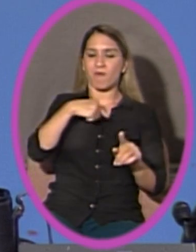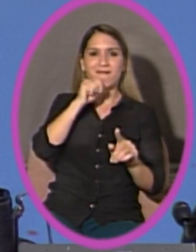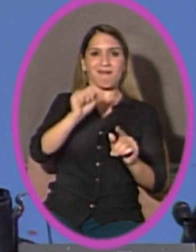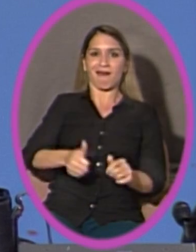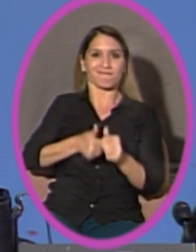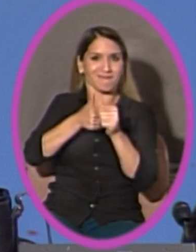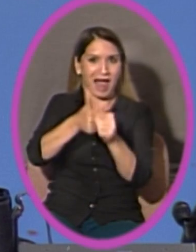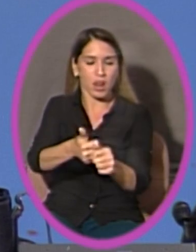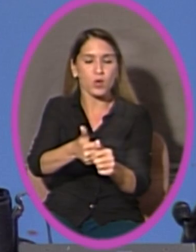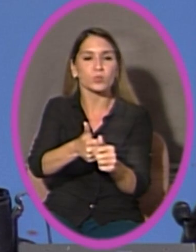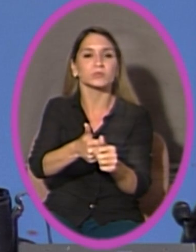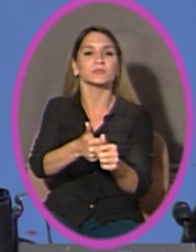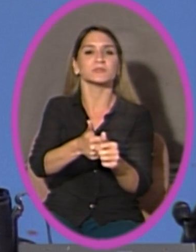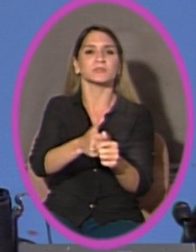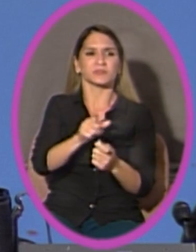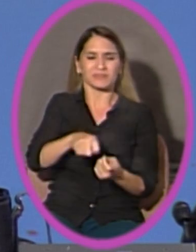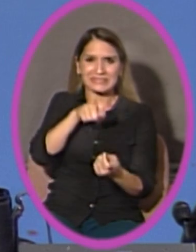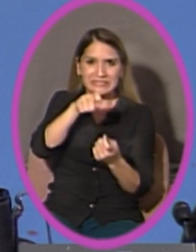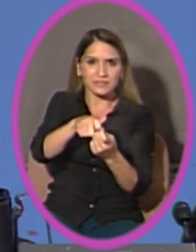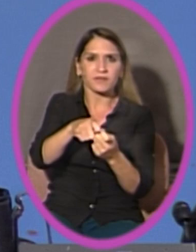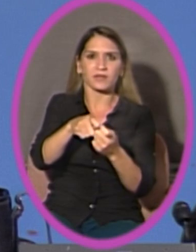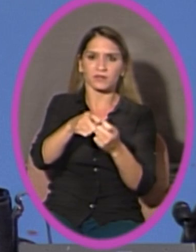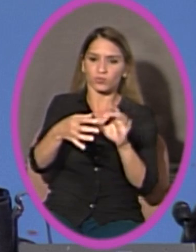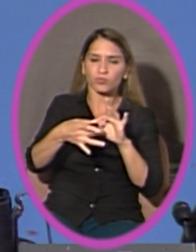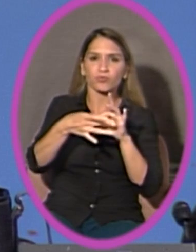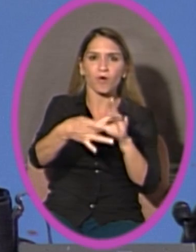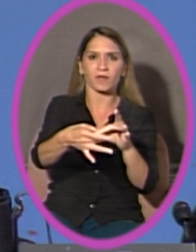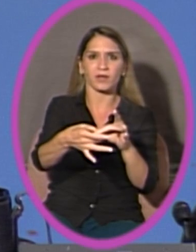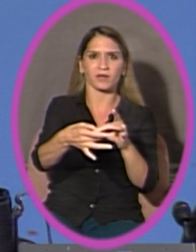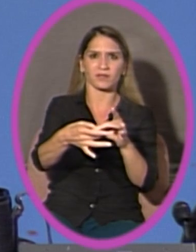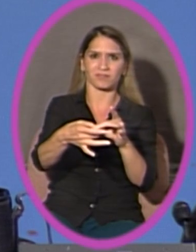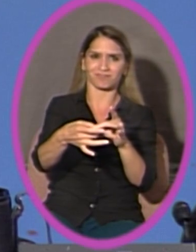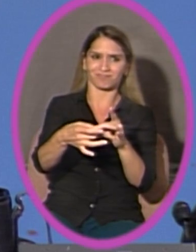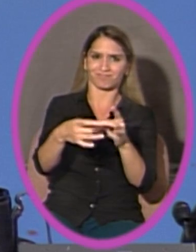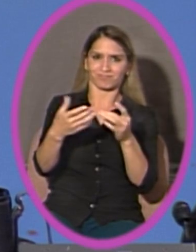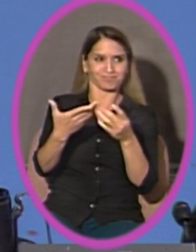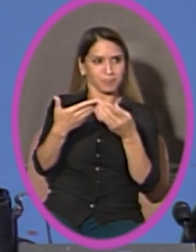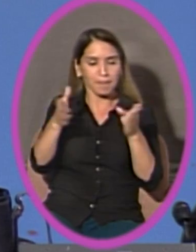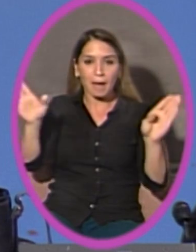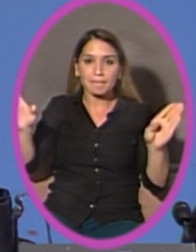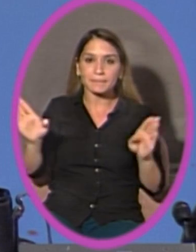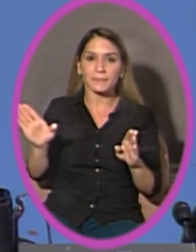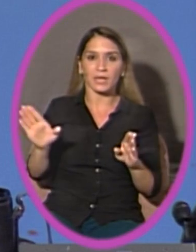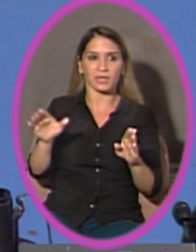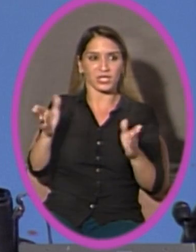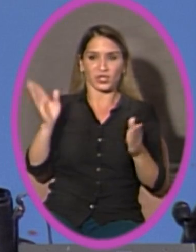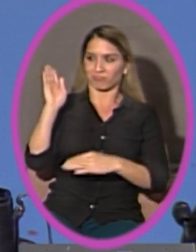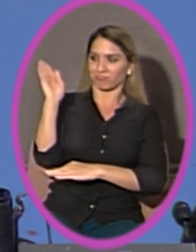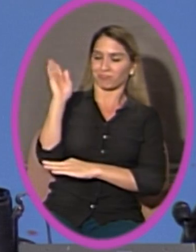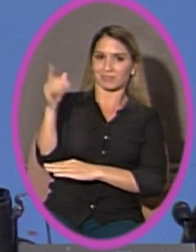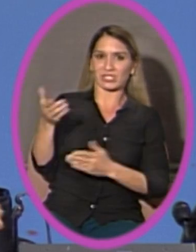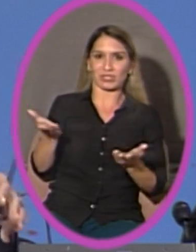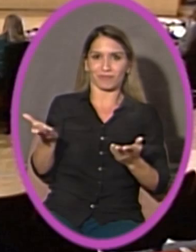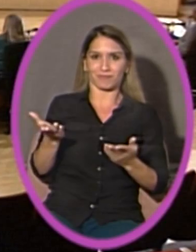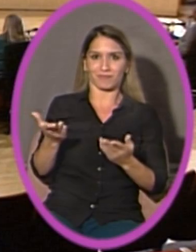particular in a public forum, the freedom of speech is guaranteed. Thank you.